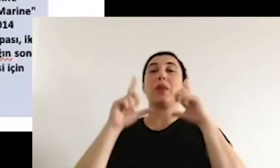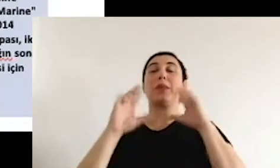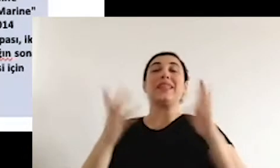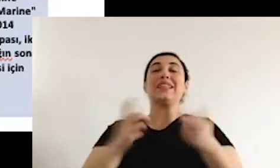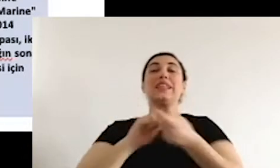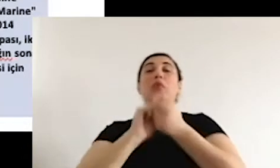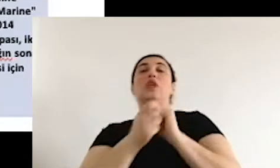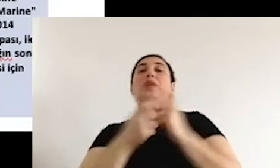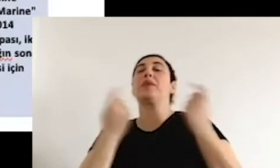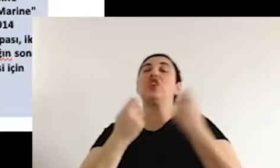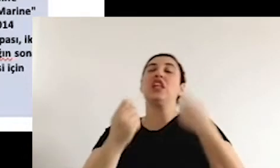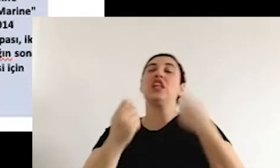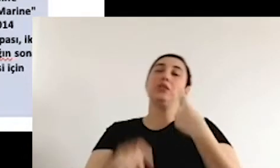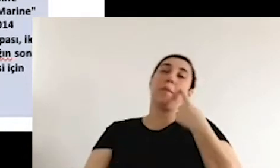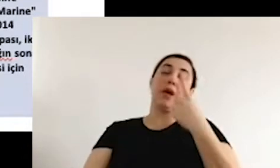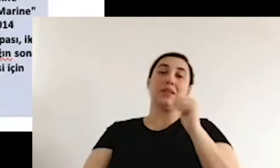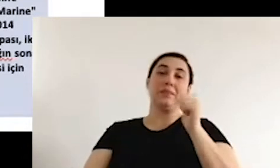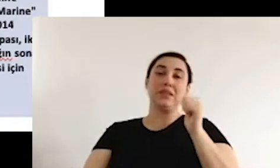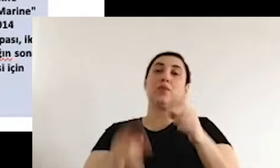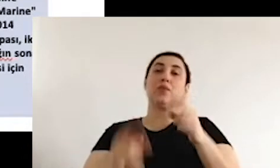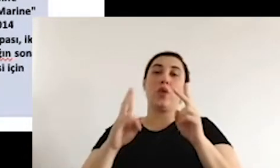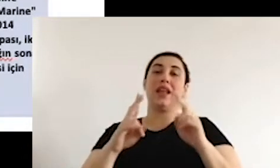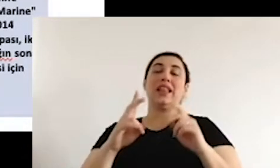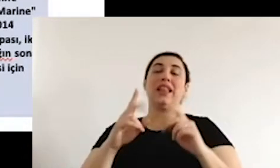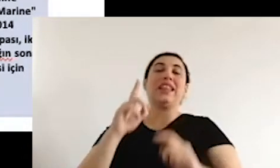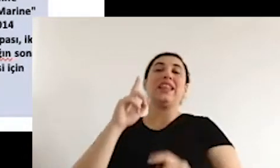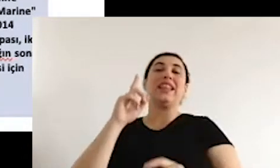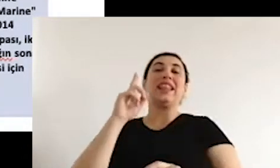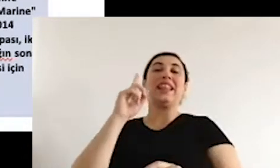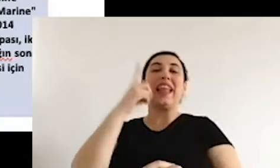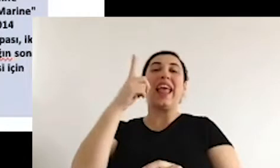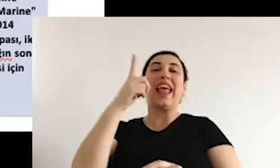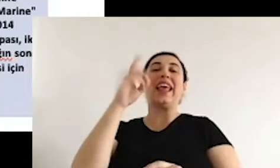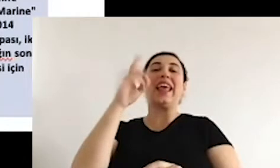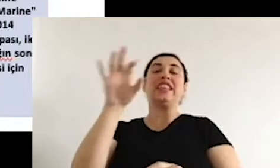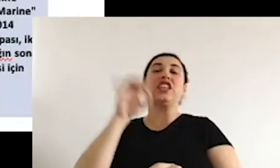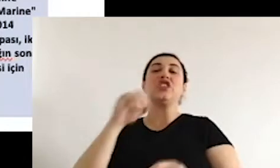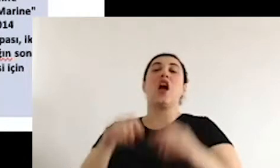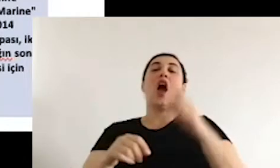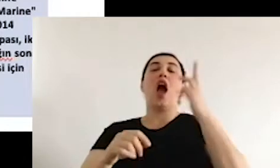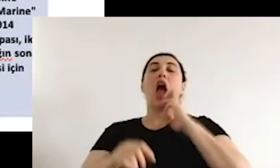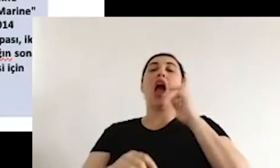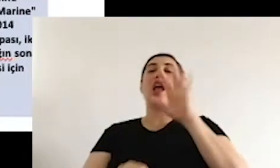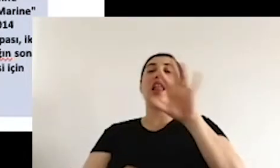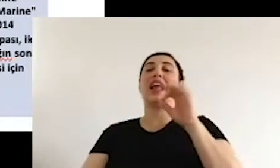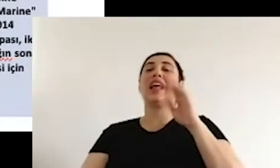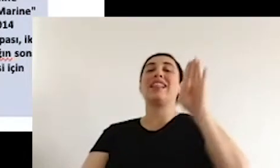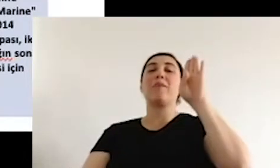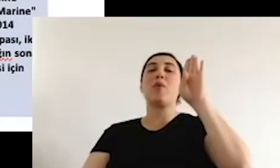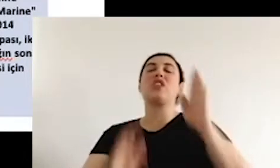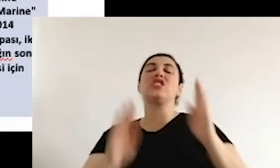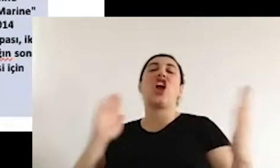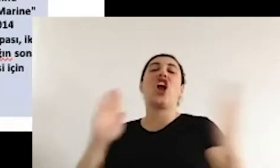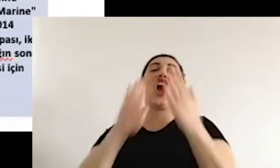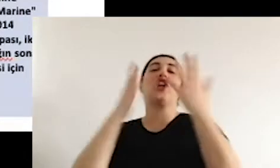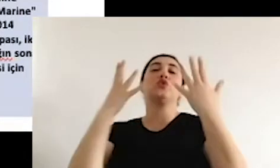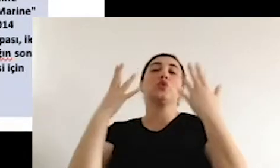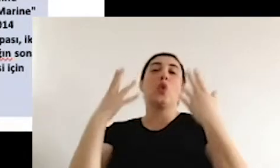world. So, we can see a modest and moralist political